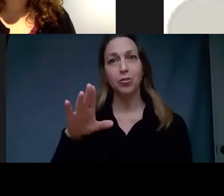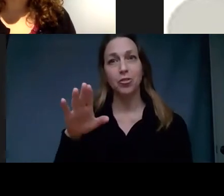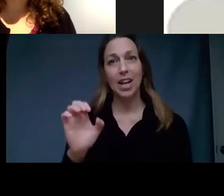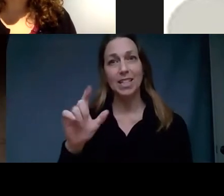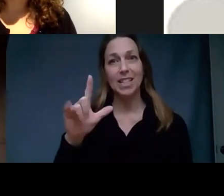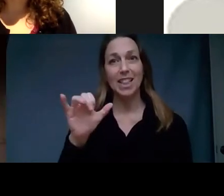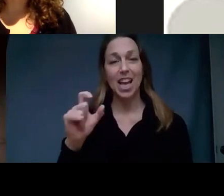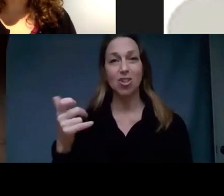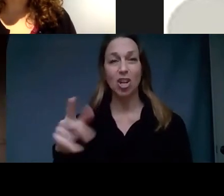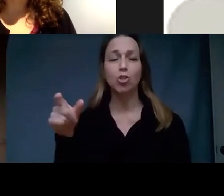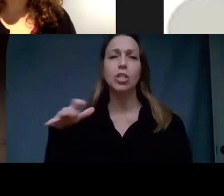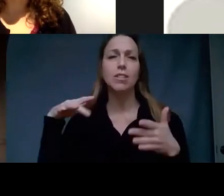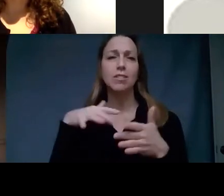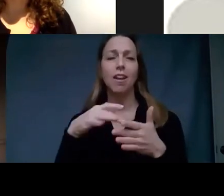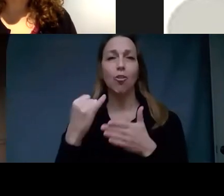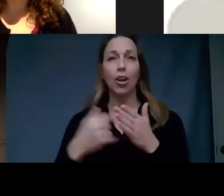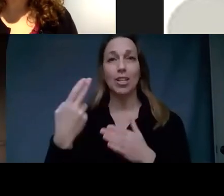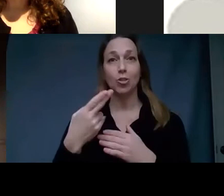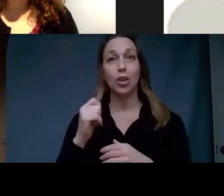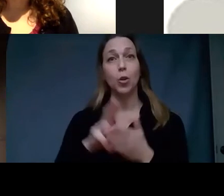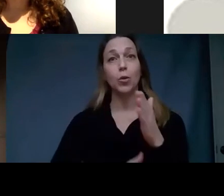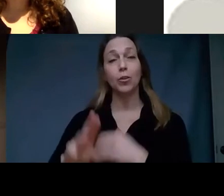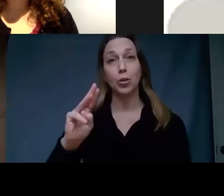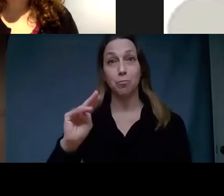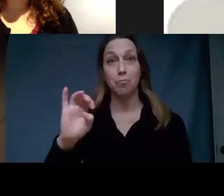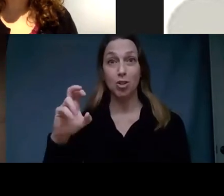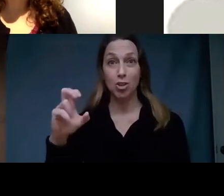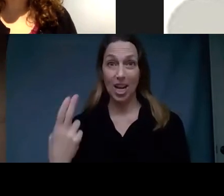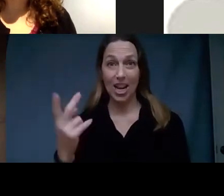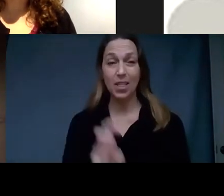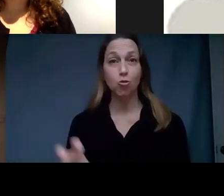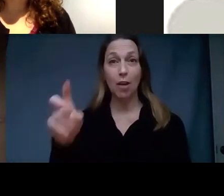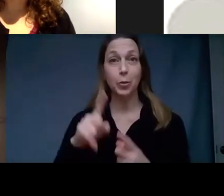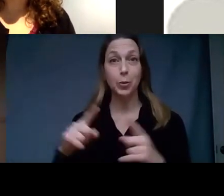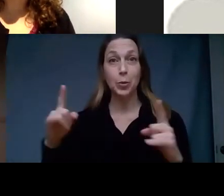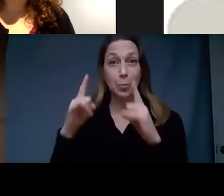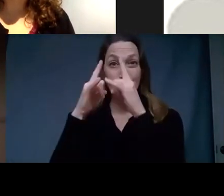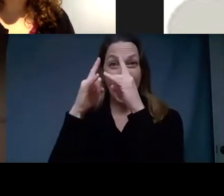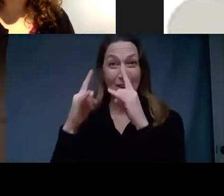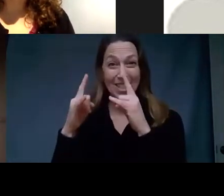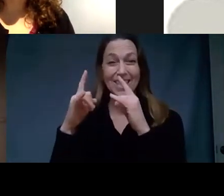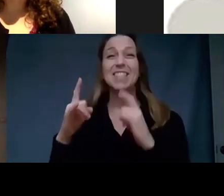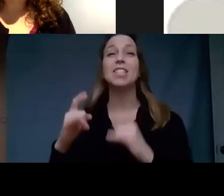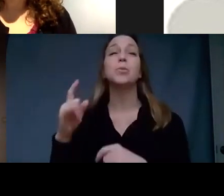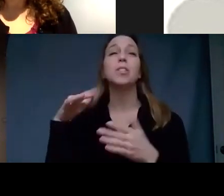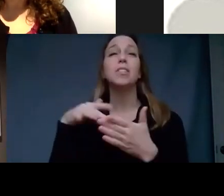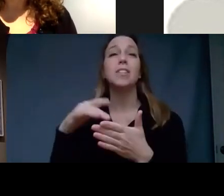history at the University of Michigan, Ann Arbor, then traveled to Paris to study painting for a summer.